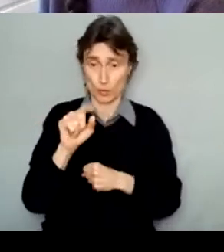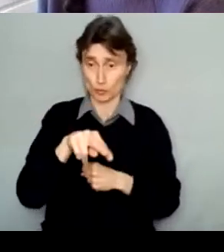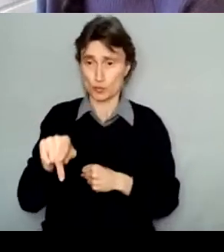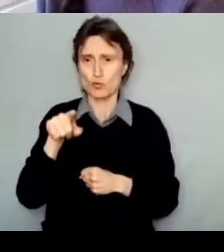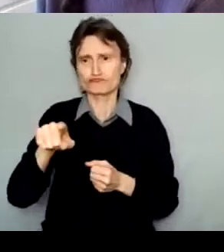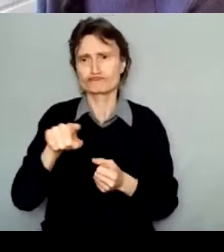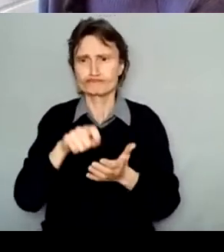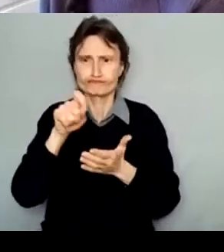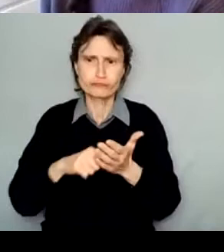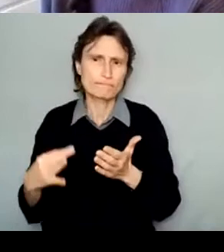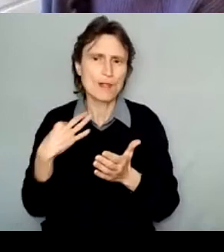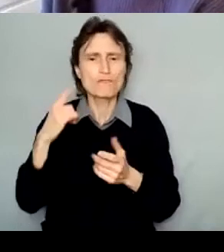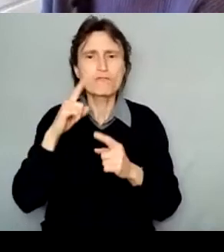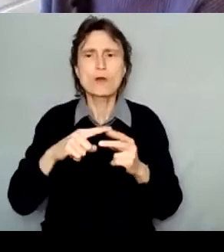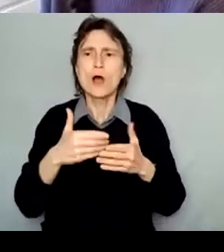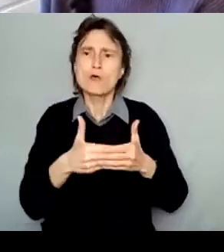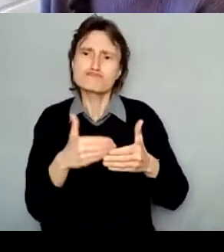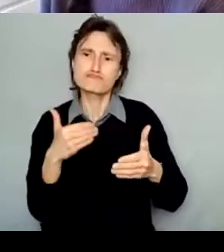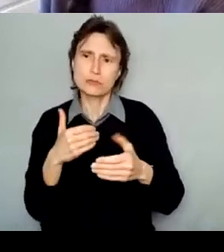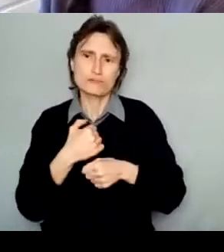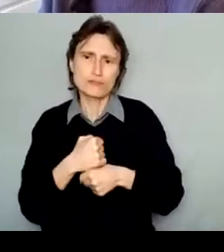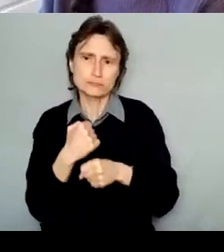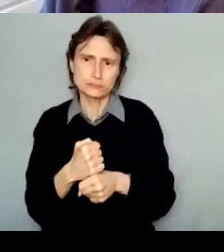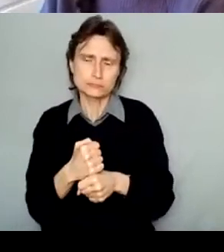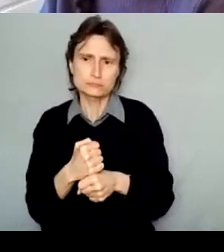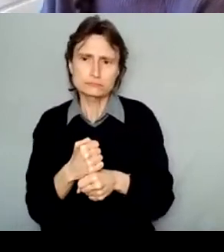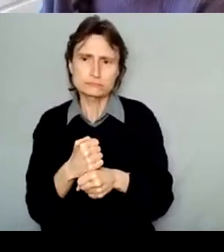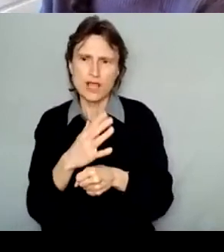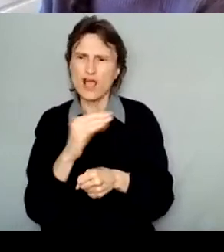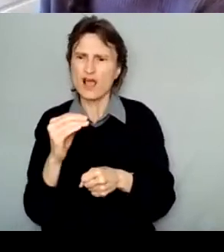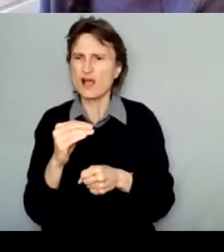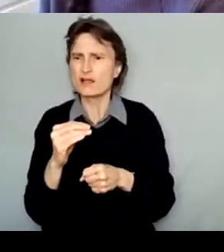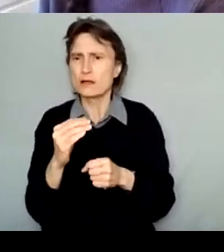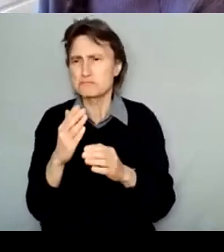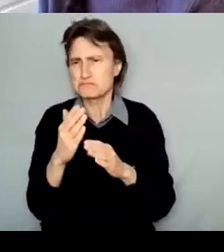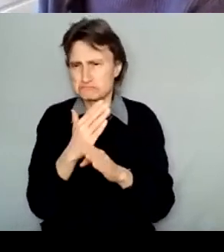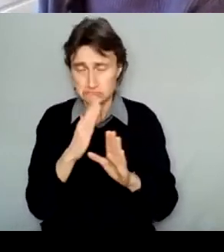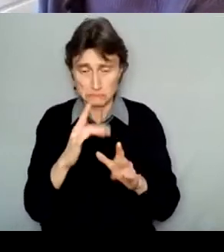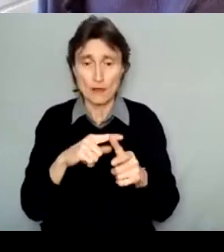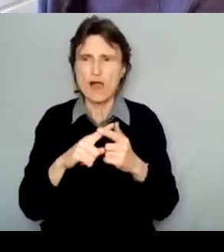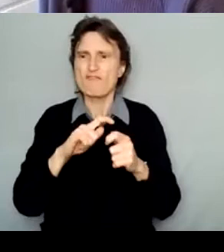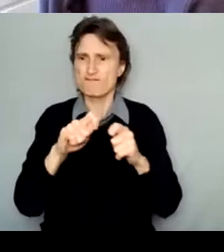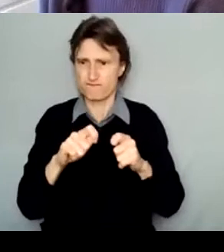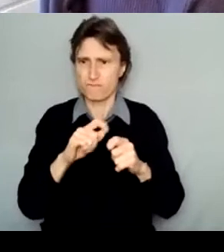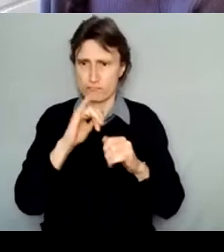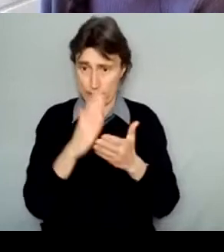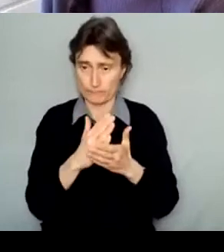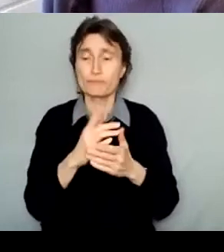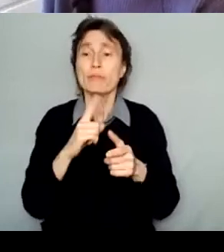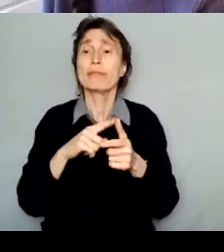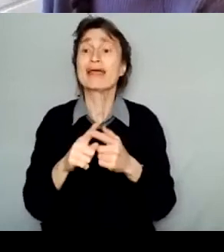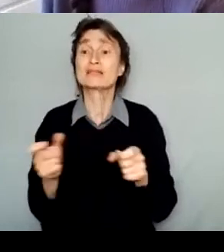and production phase of a piece of work. Next year, if you want to apply, you could apply for the post-production